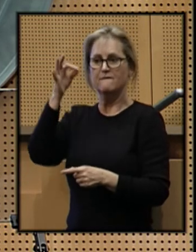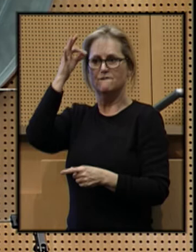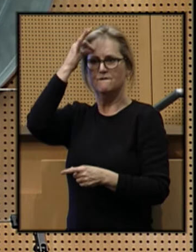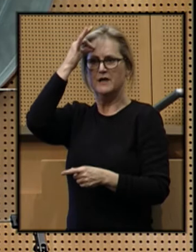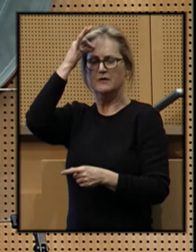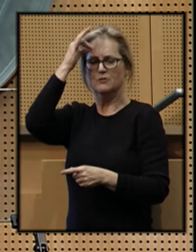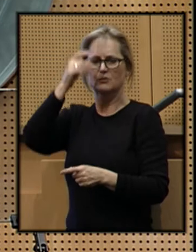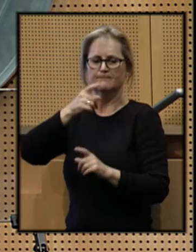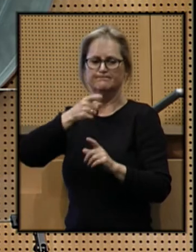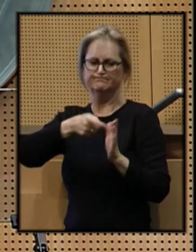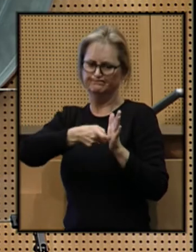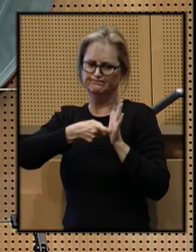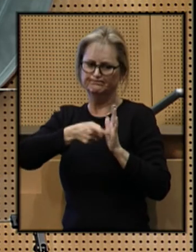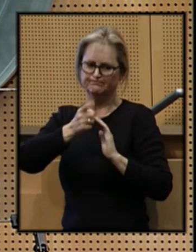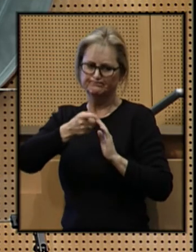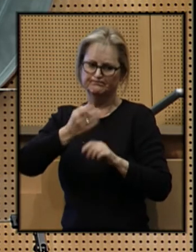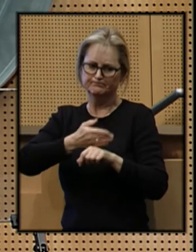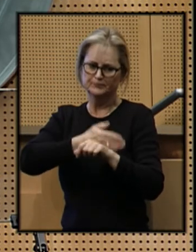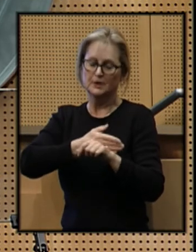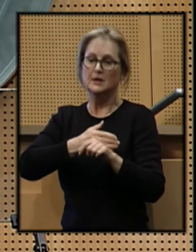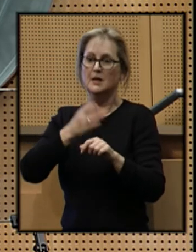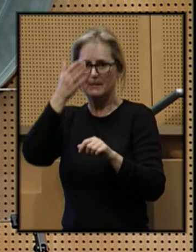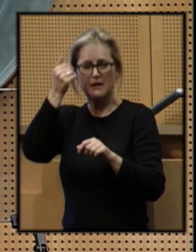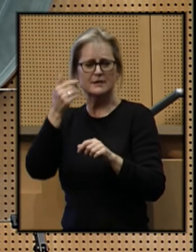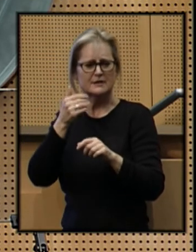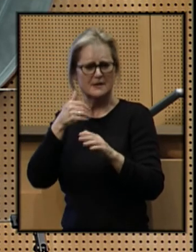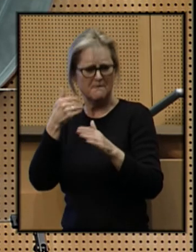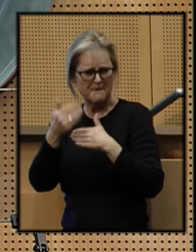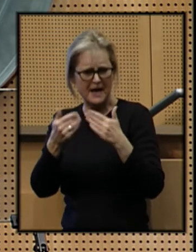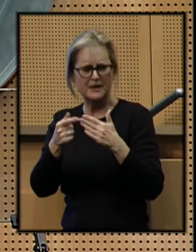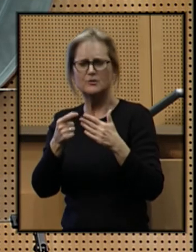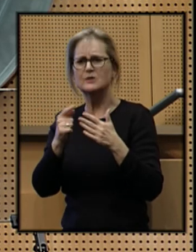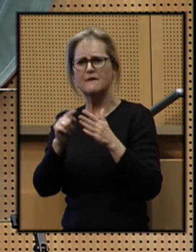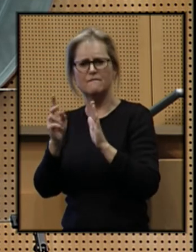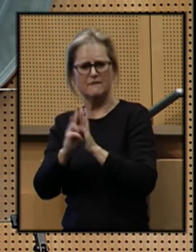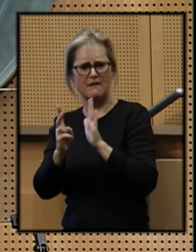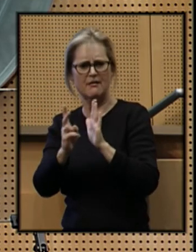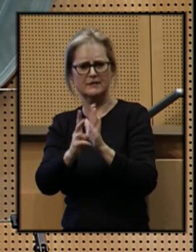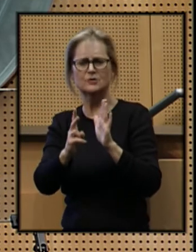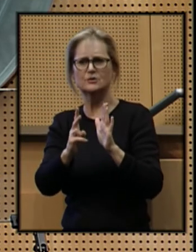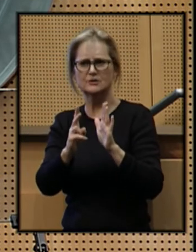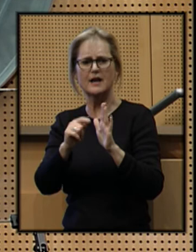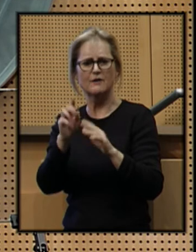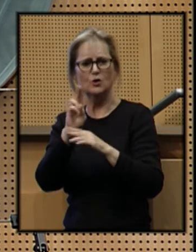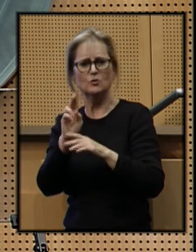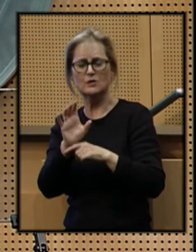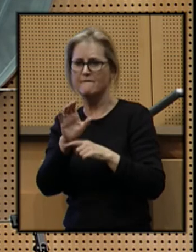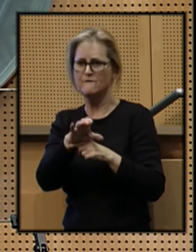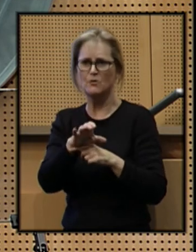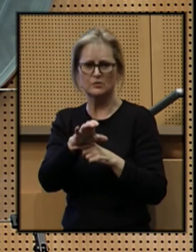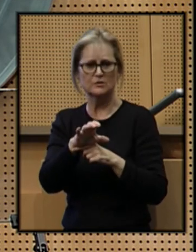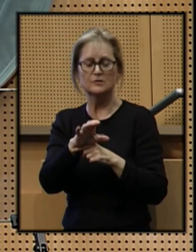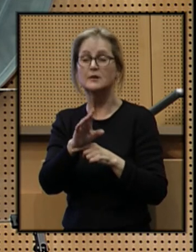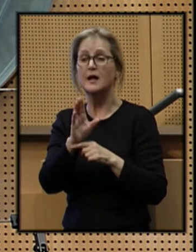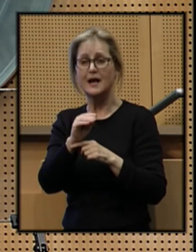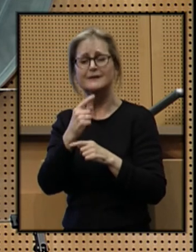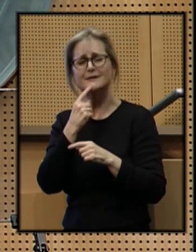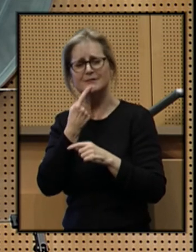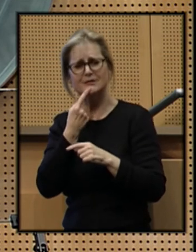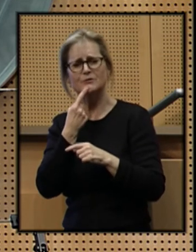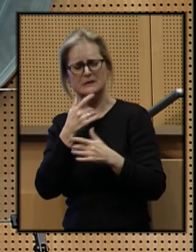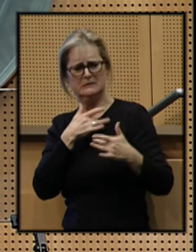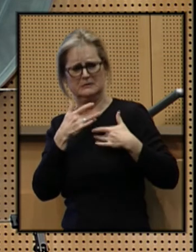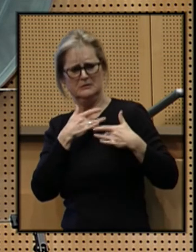consent decree because of patterns of constitutional violations in the use of force and serious